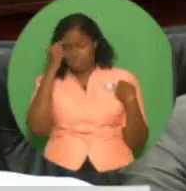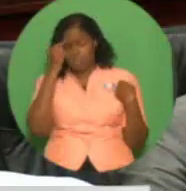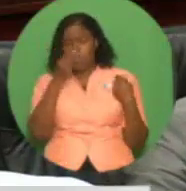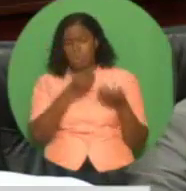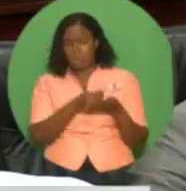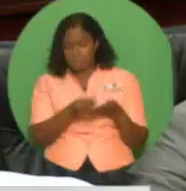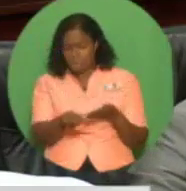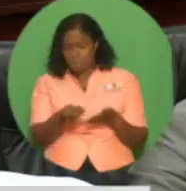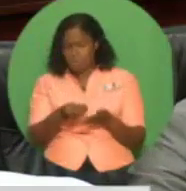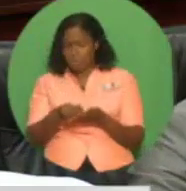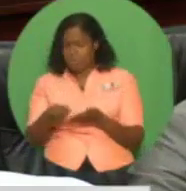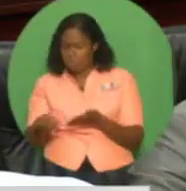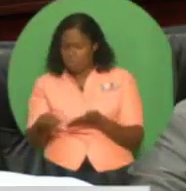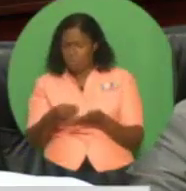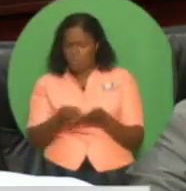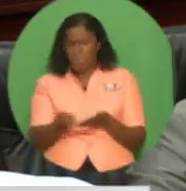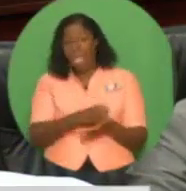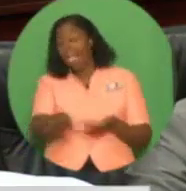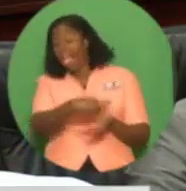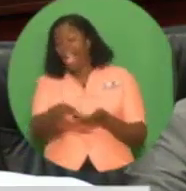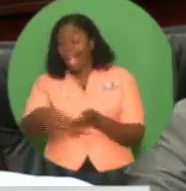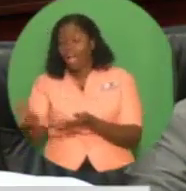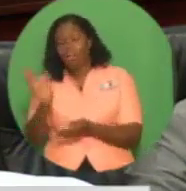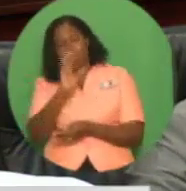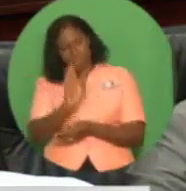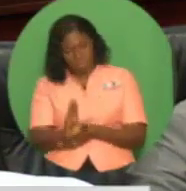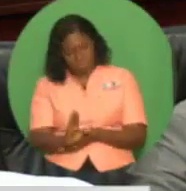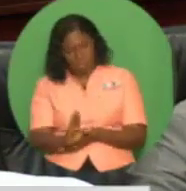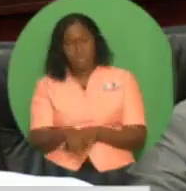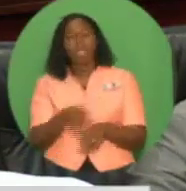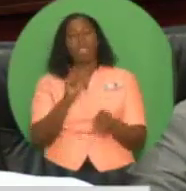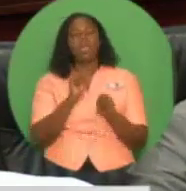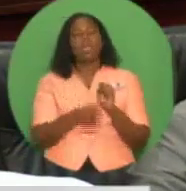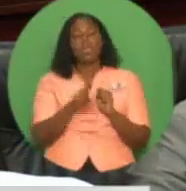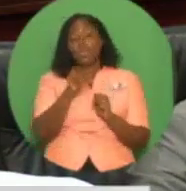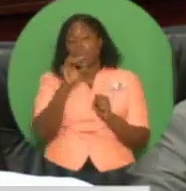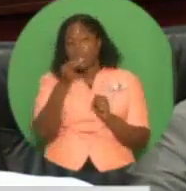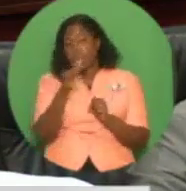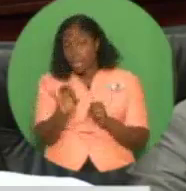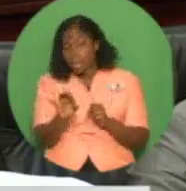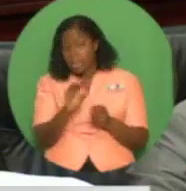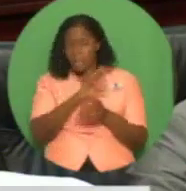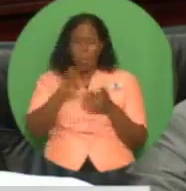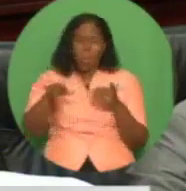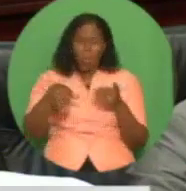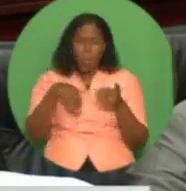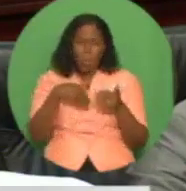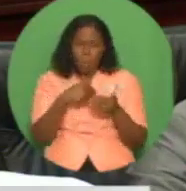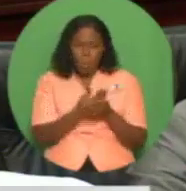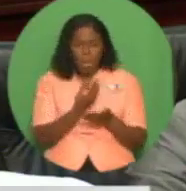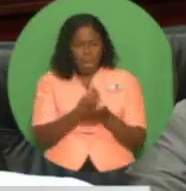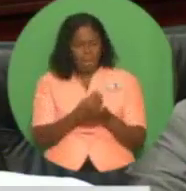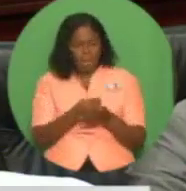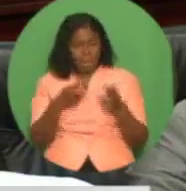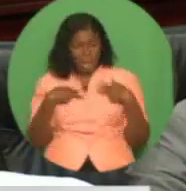For fiscal 2019, therefore, total revenue has been budgeted at 47